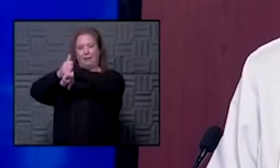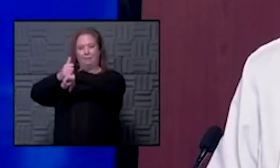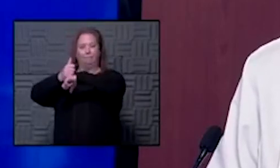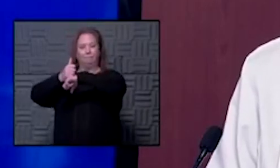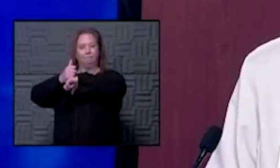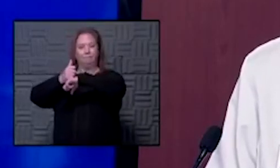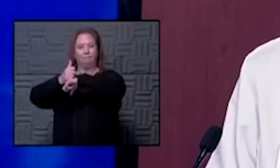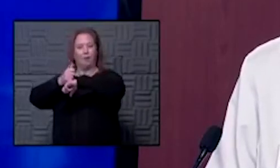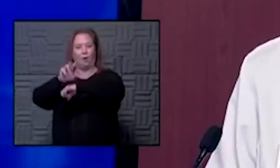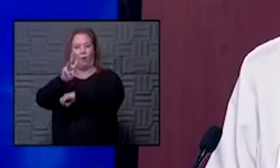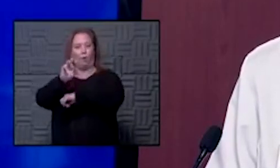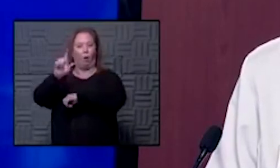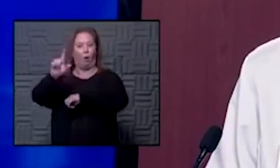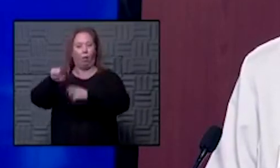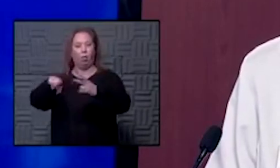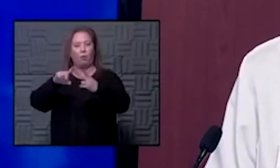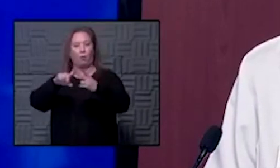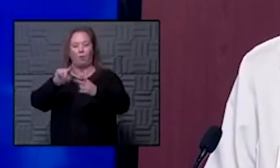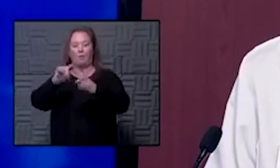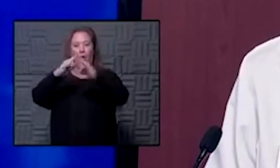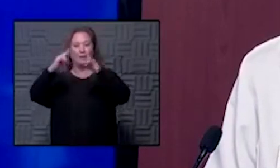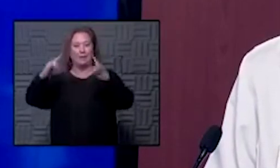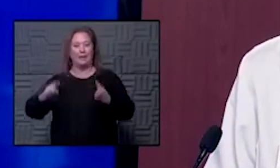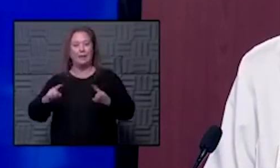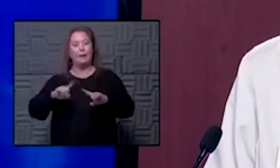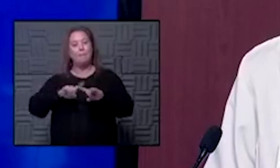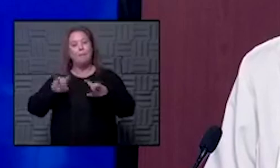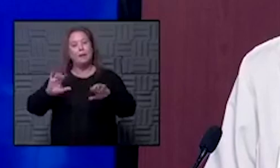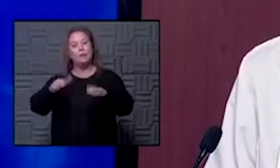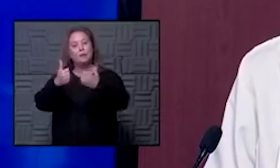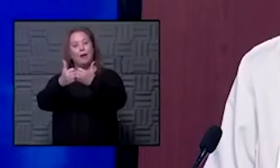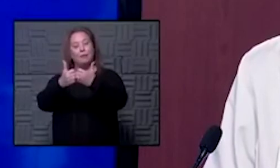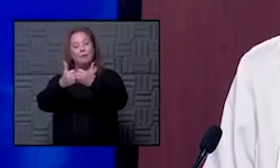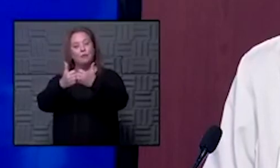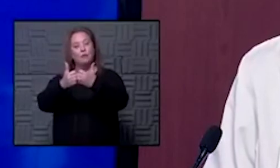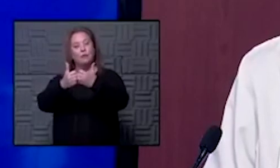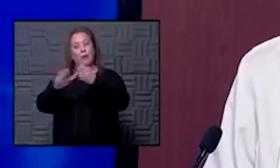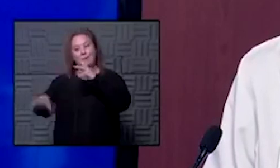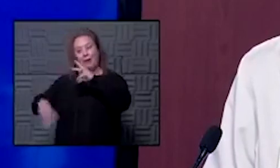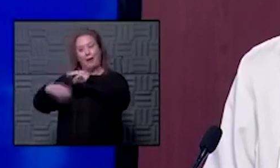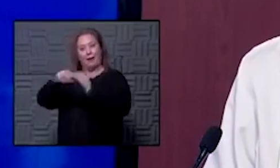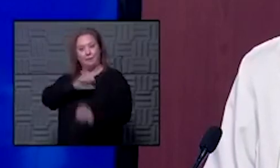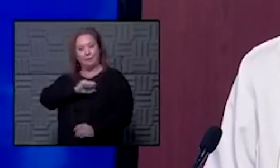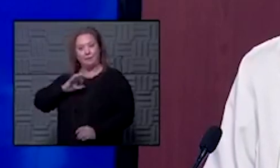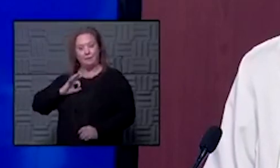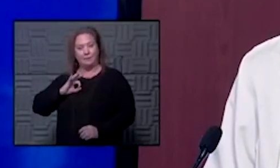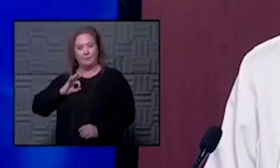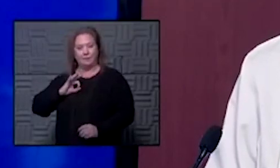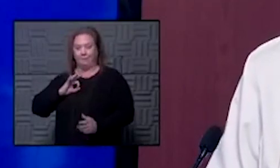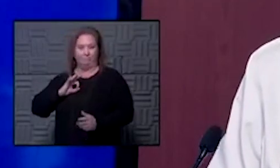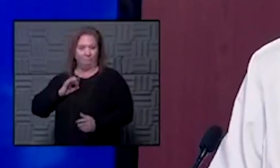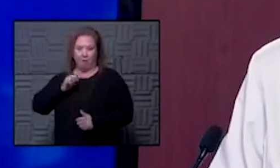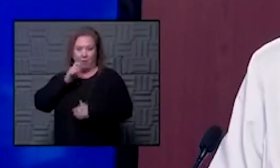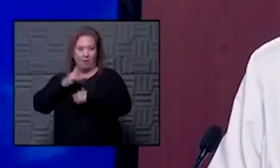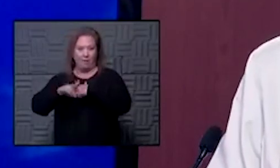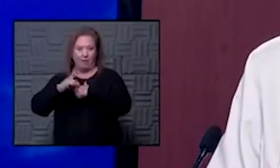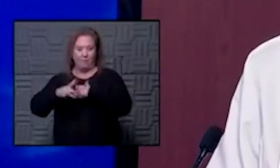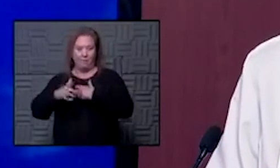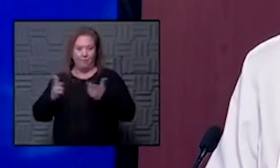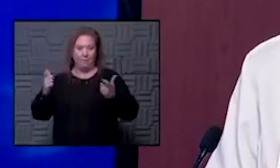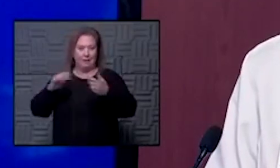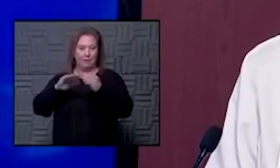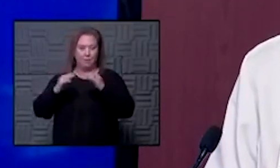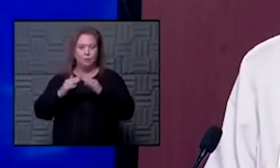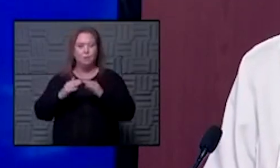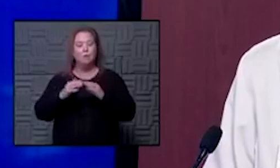facilities but the challenge in increasing capacity is we either have to add staff which likely are not available in large numbers